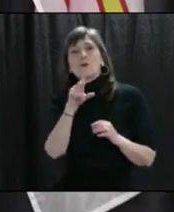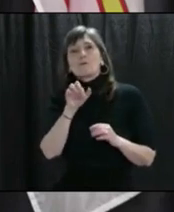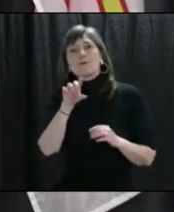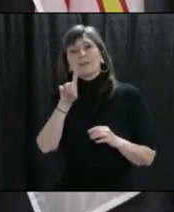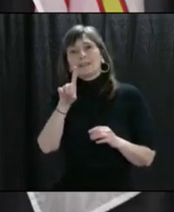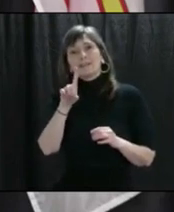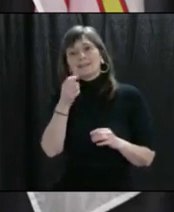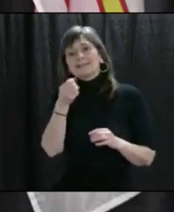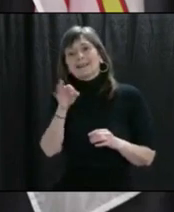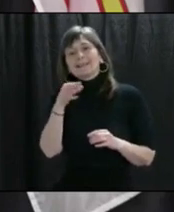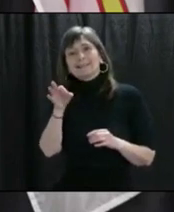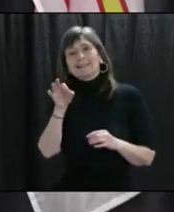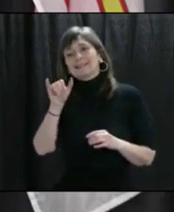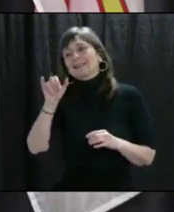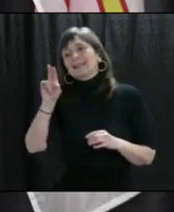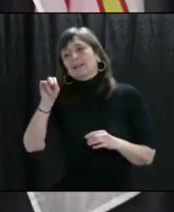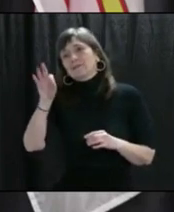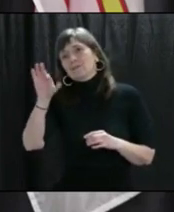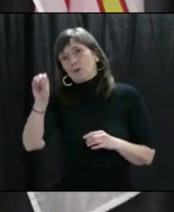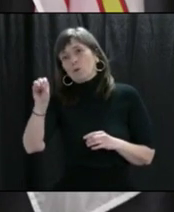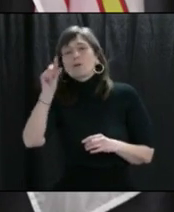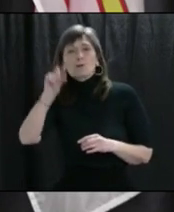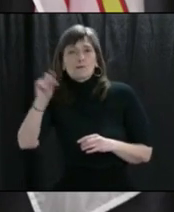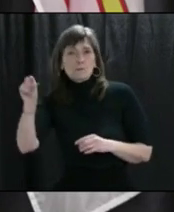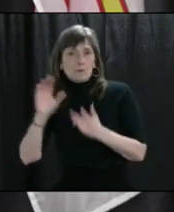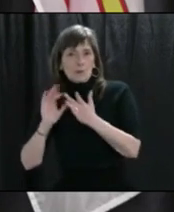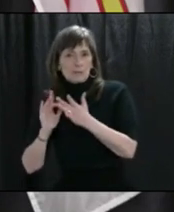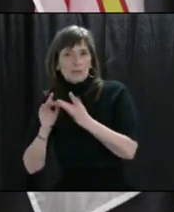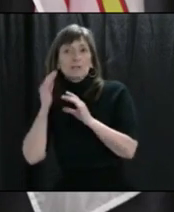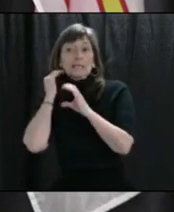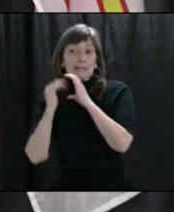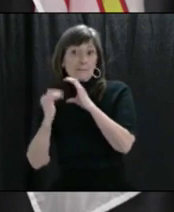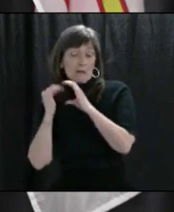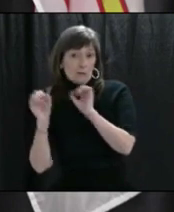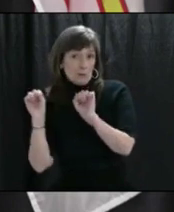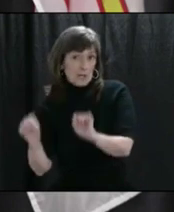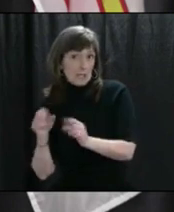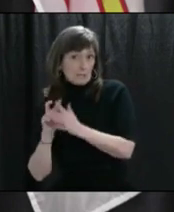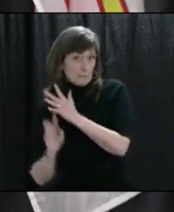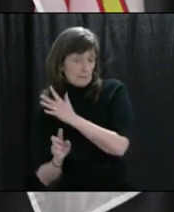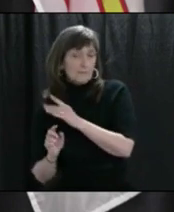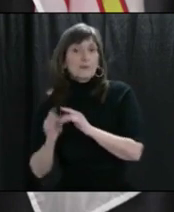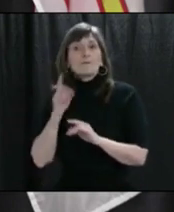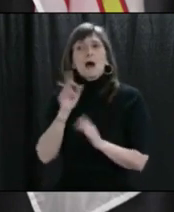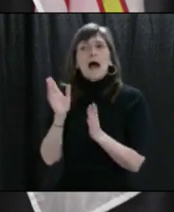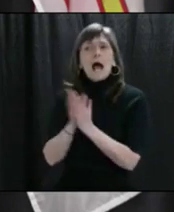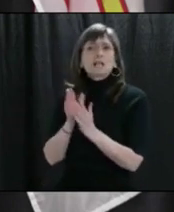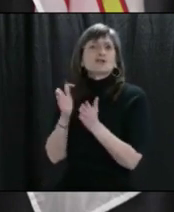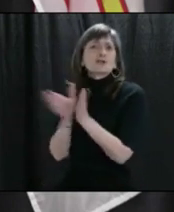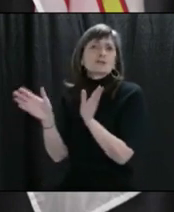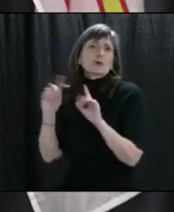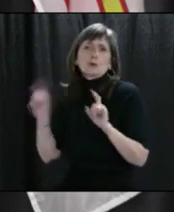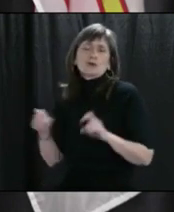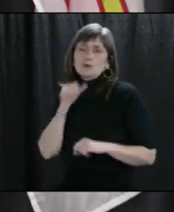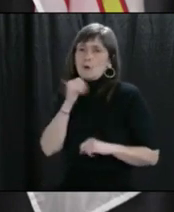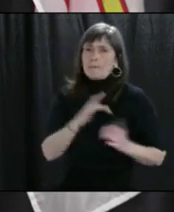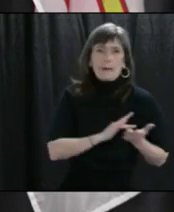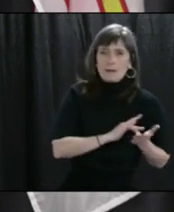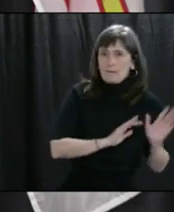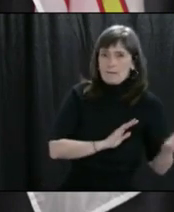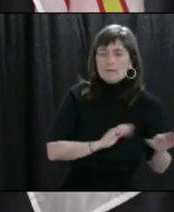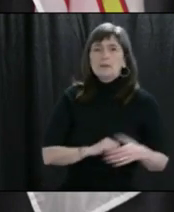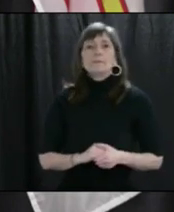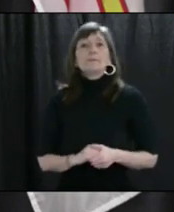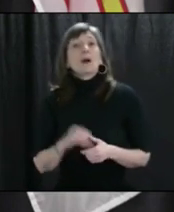government website. We know we're going through tumultuous times in our province, our country and around the world.